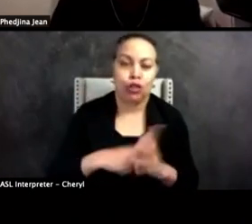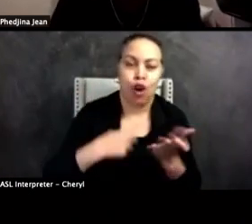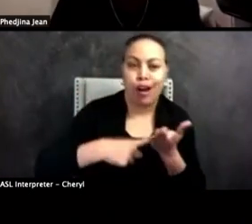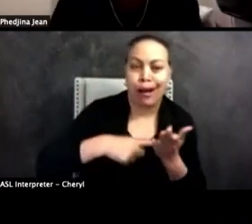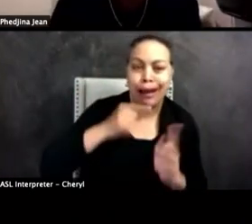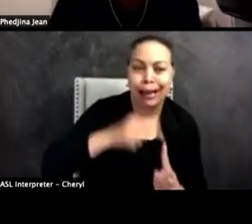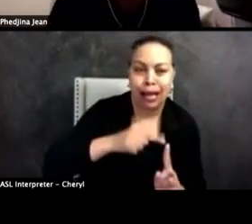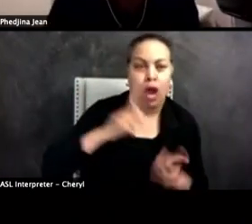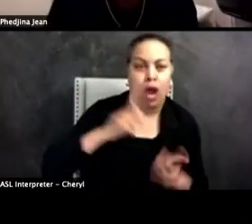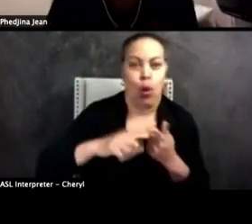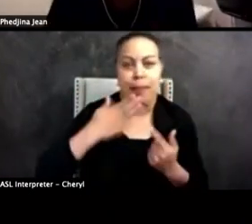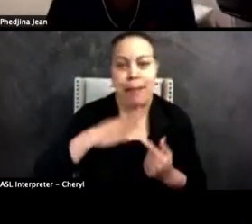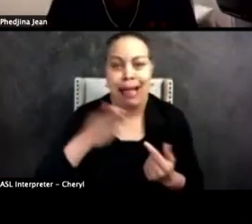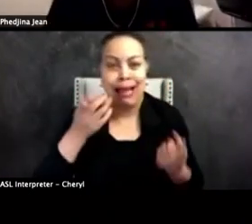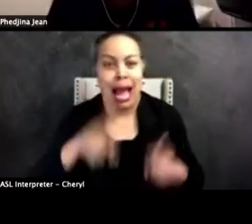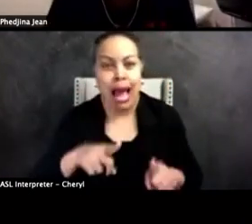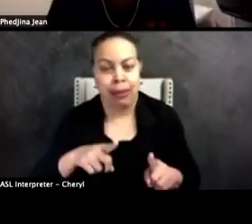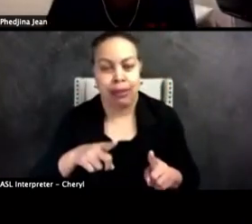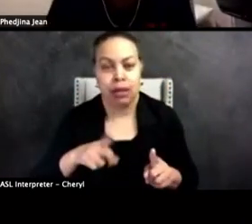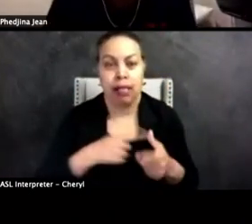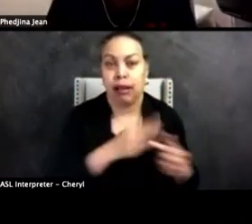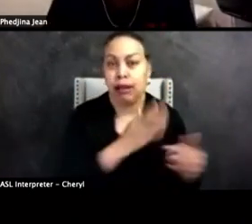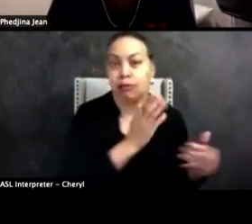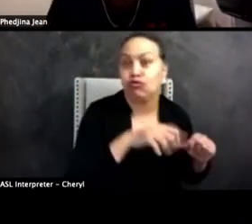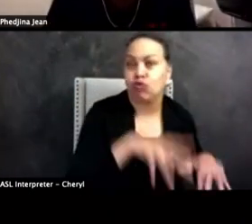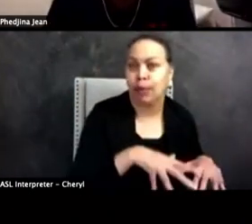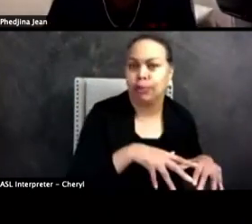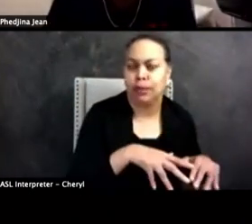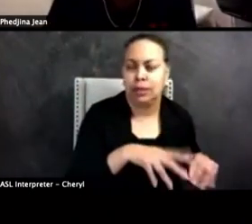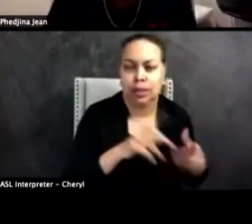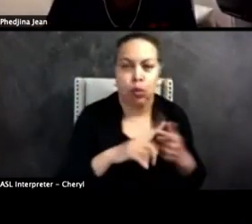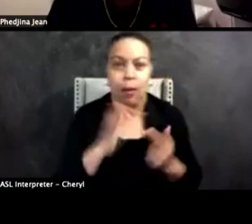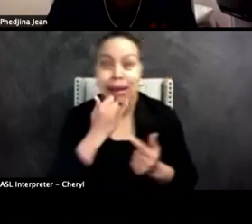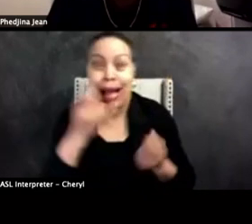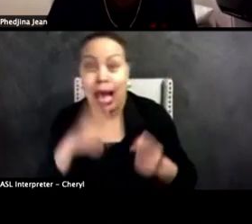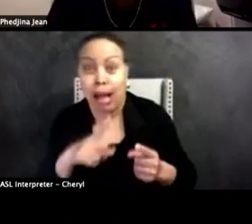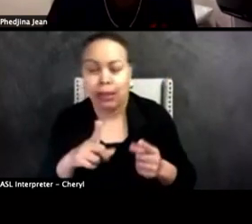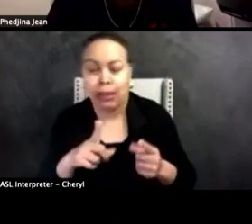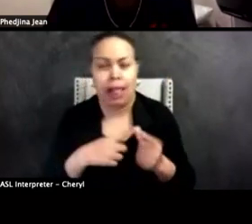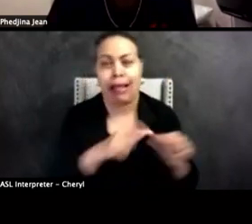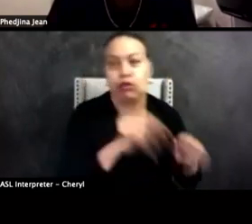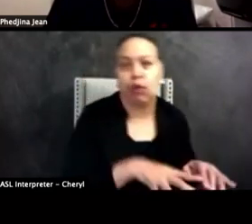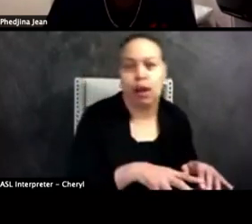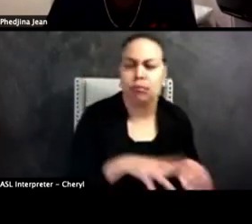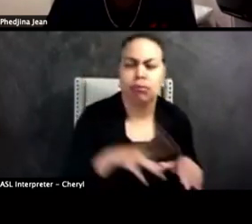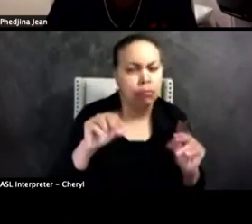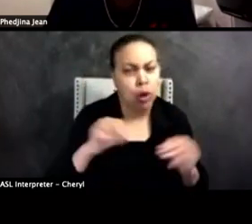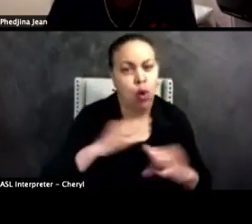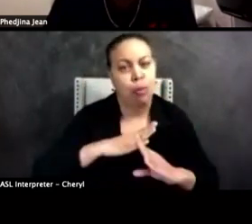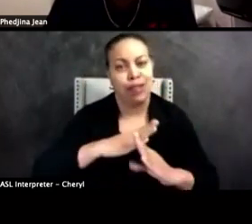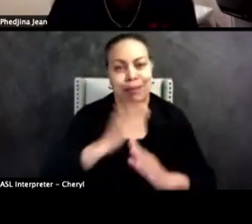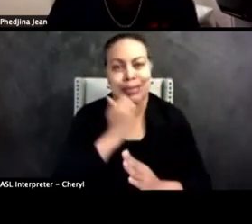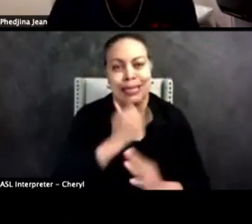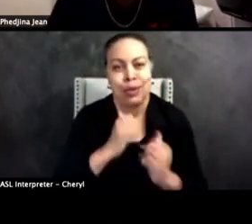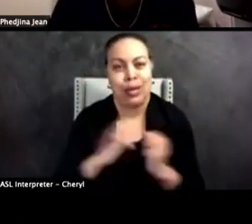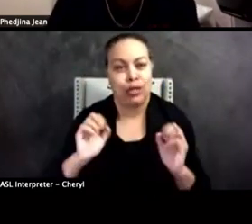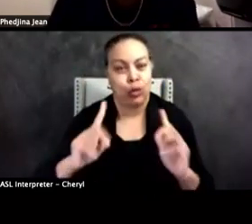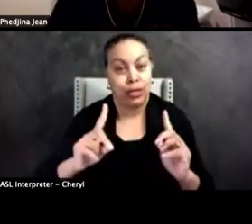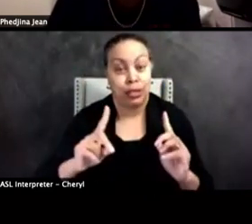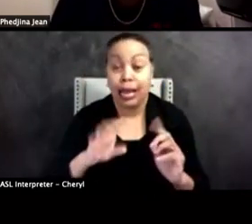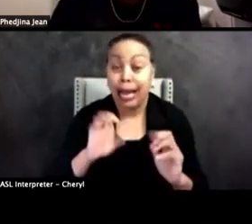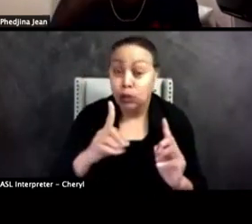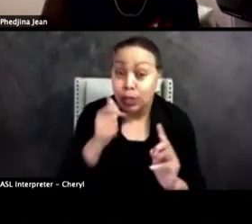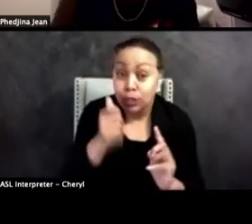when bad things happen, when we make mistakes and mistakes need to be prevented with education. Like Regina was saying, educate yourself